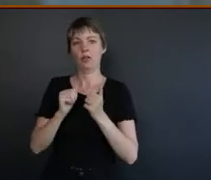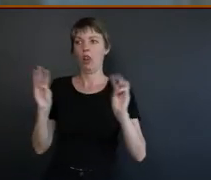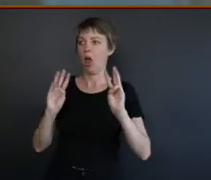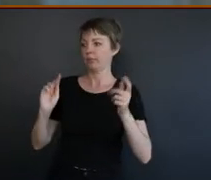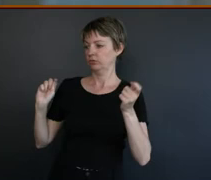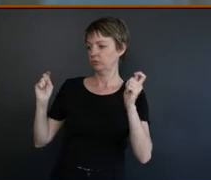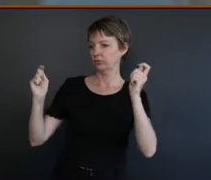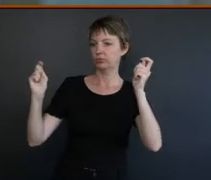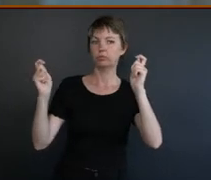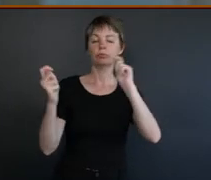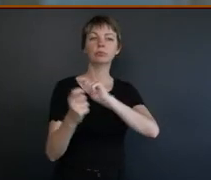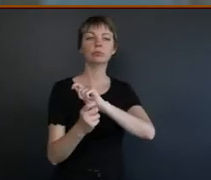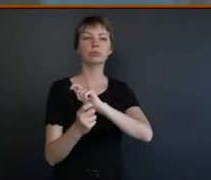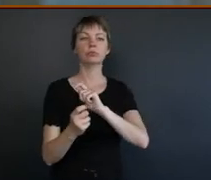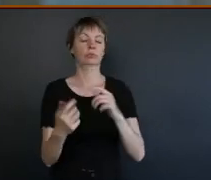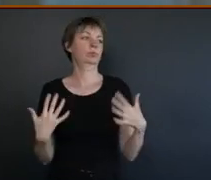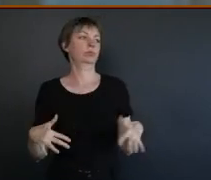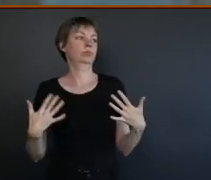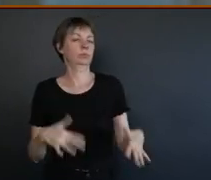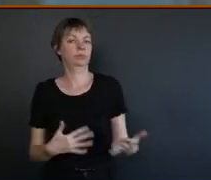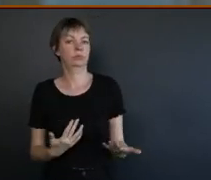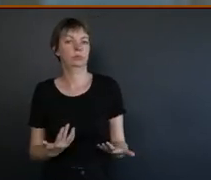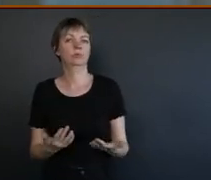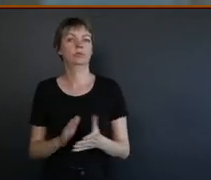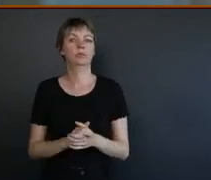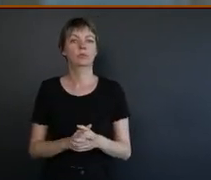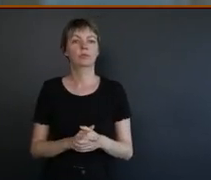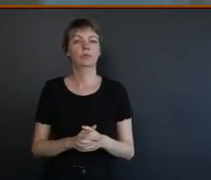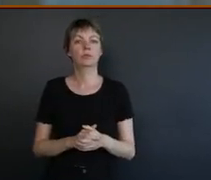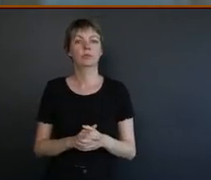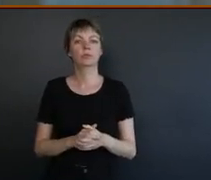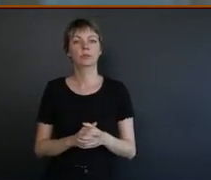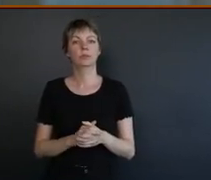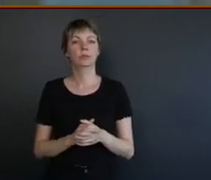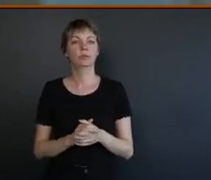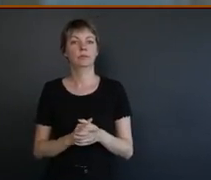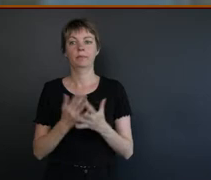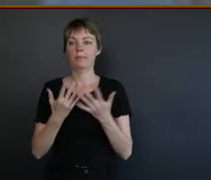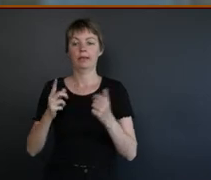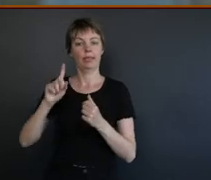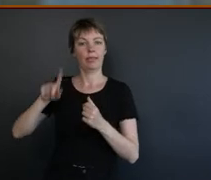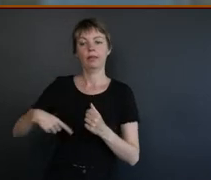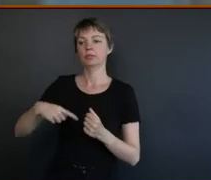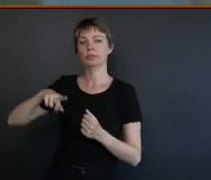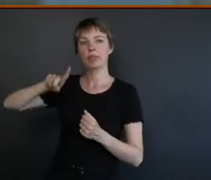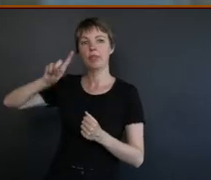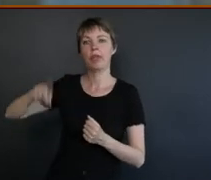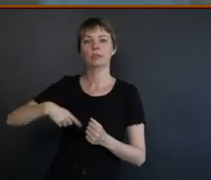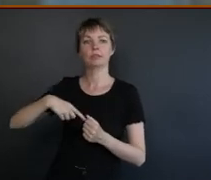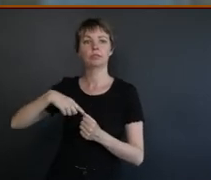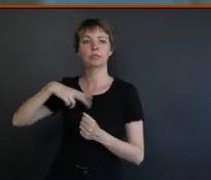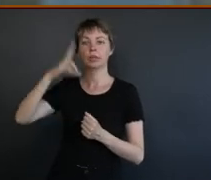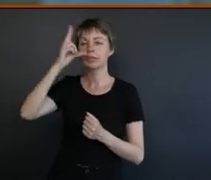evolving. We only had to look at, you know, the thousands and thousands of young,